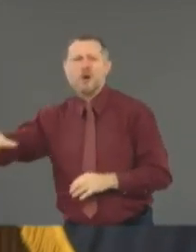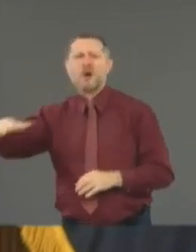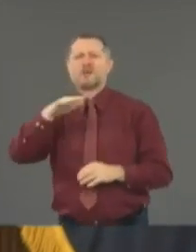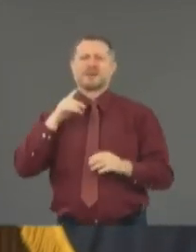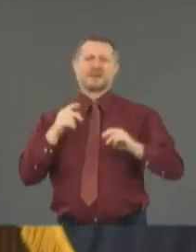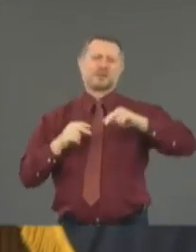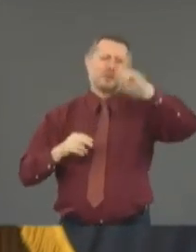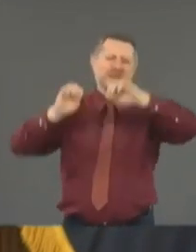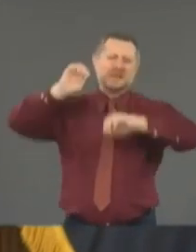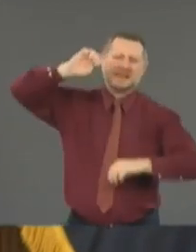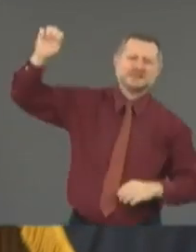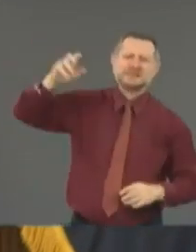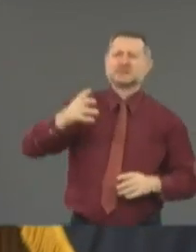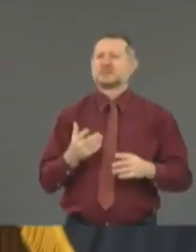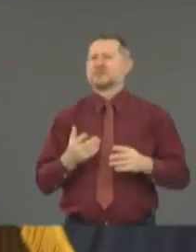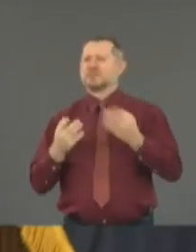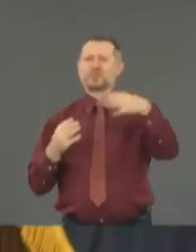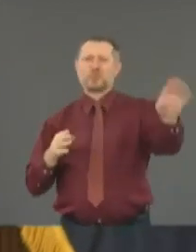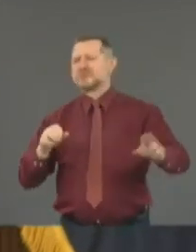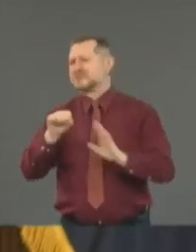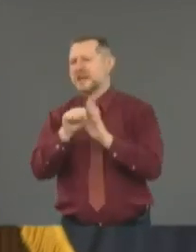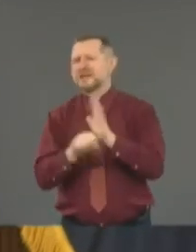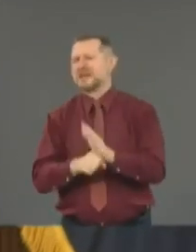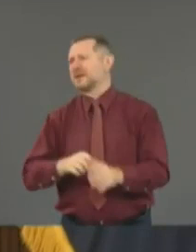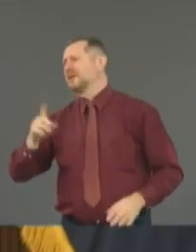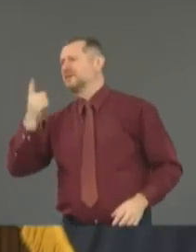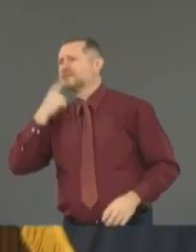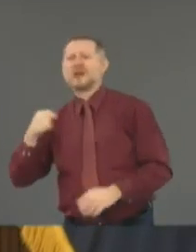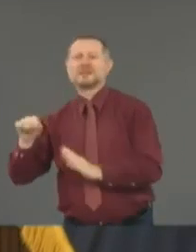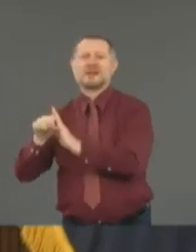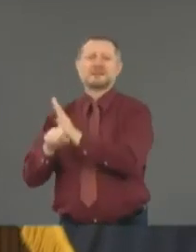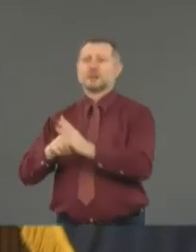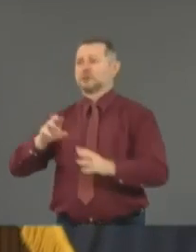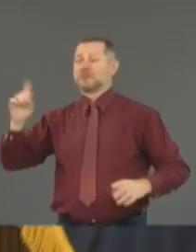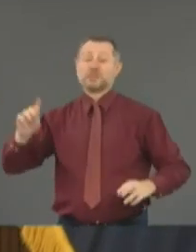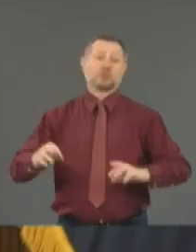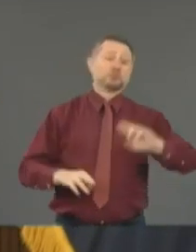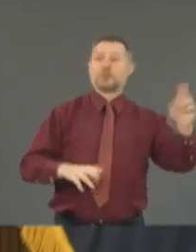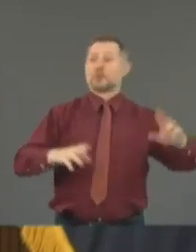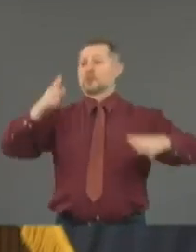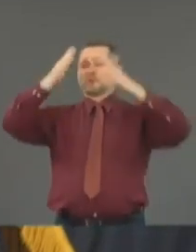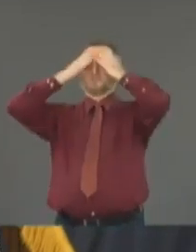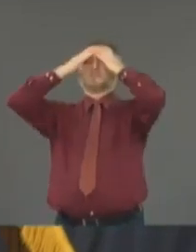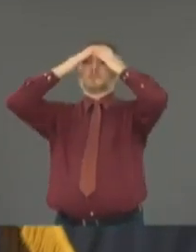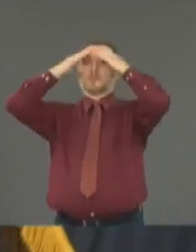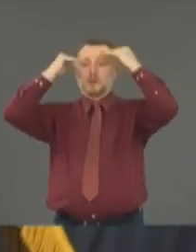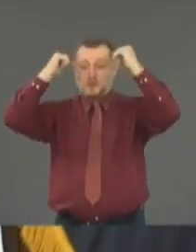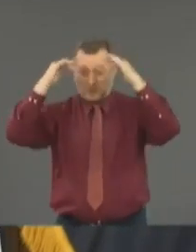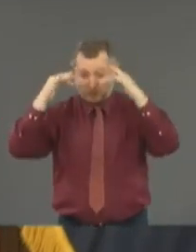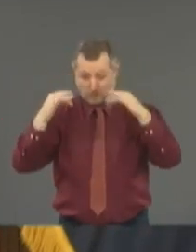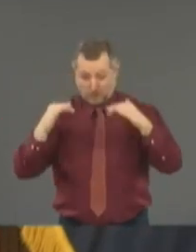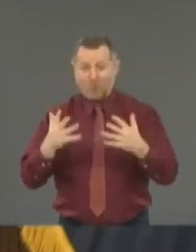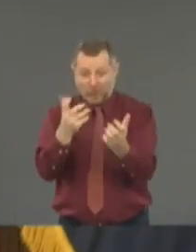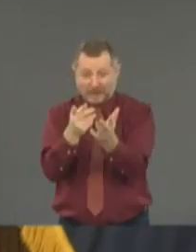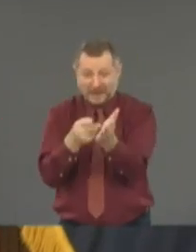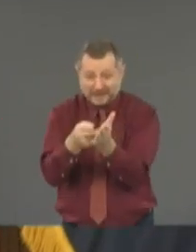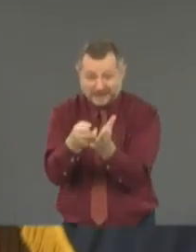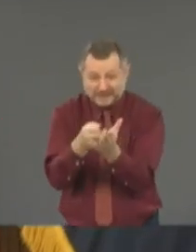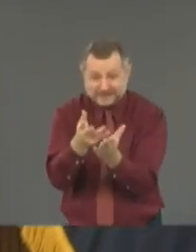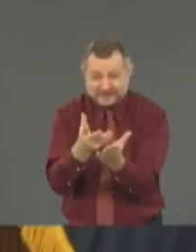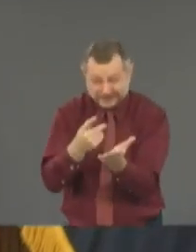Everything is divisible. So when you try to have an honest conversation, the politics